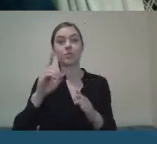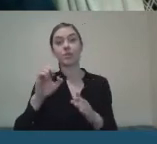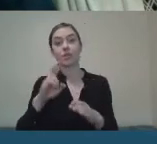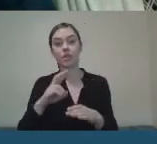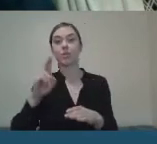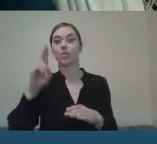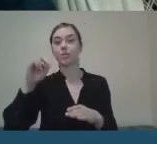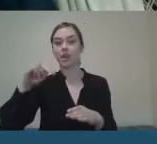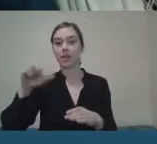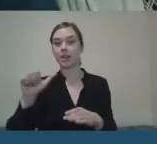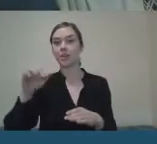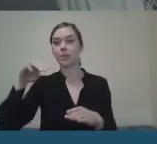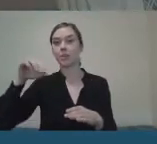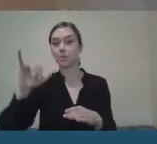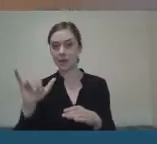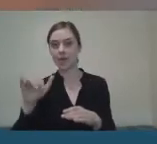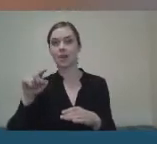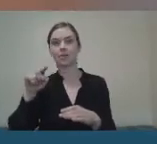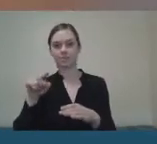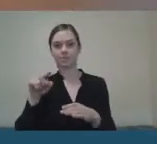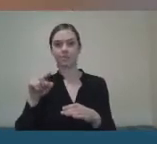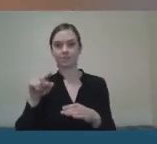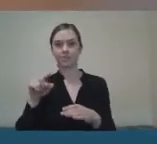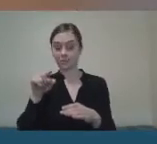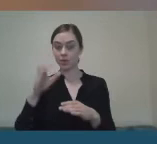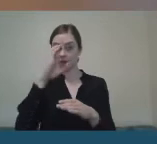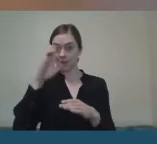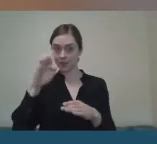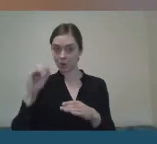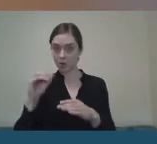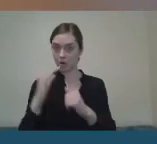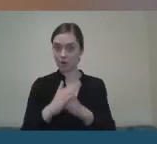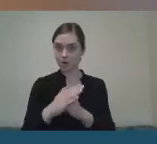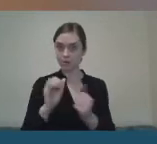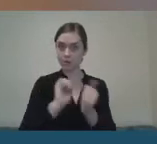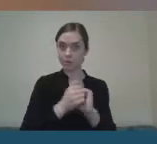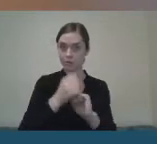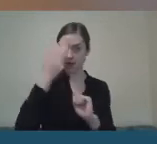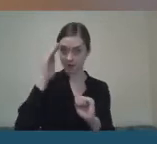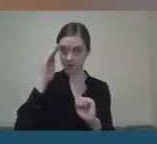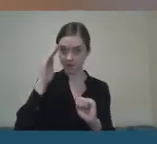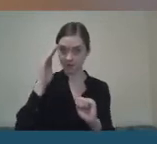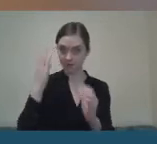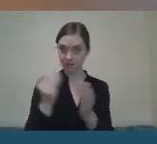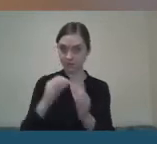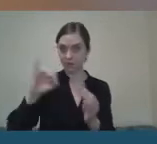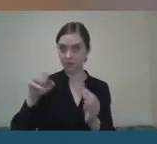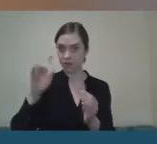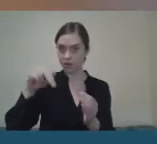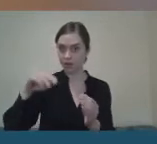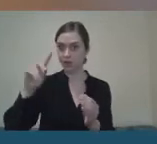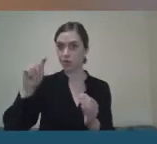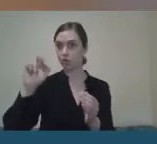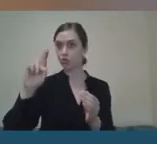Una, you're the CEO of Sport Ireland, John Tracy. You've spent most of your life in elite sport.